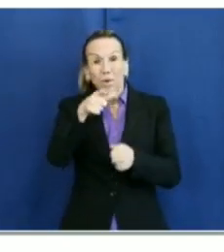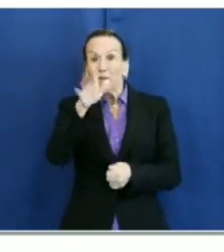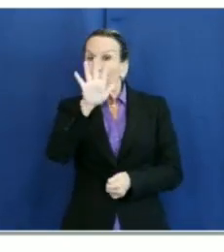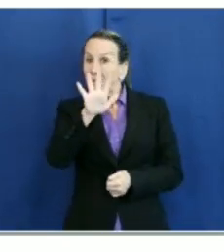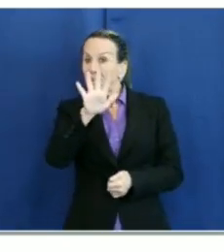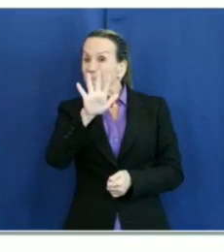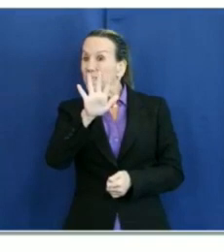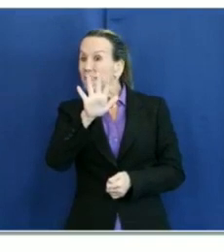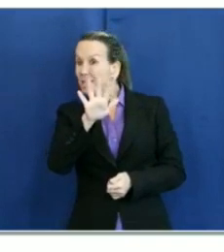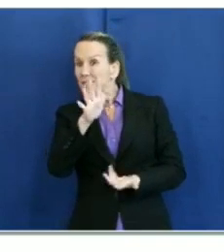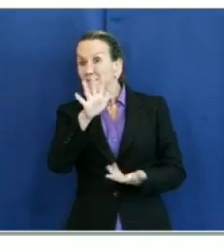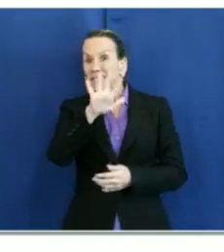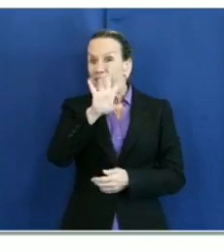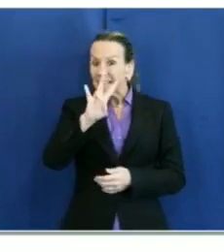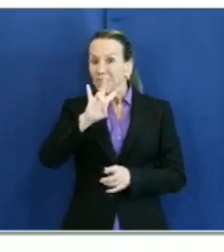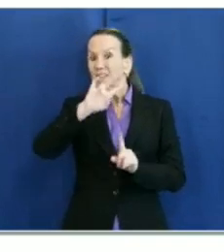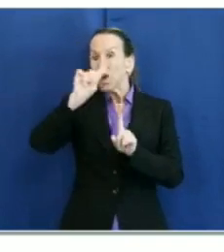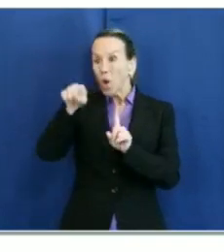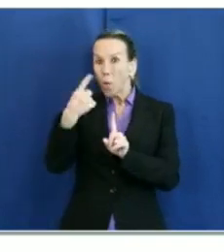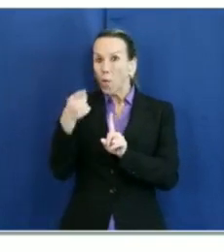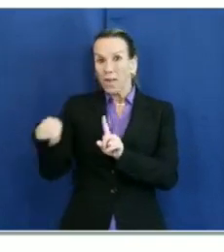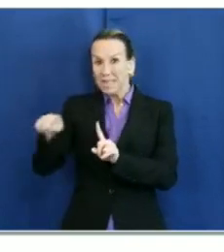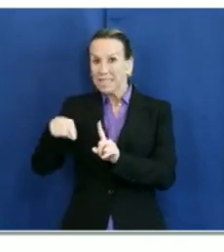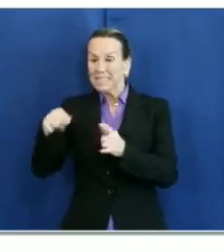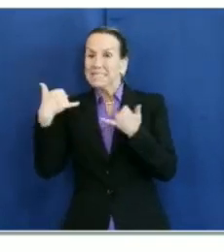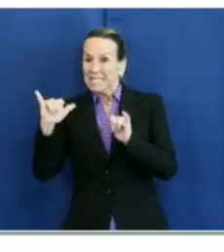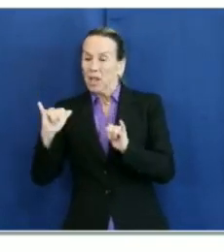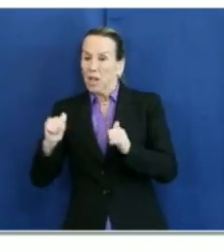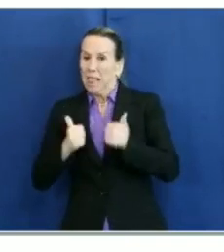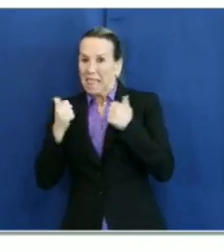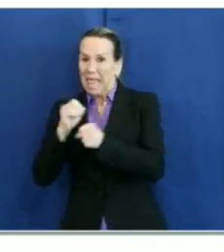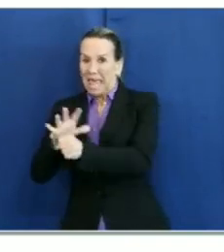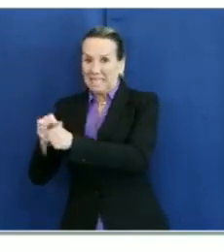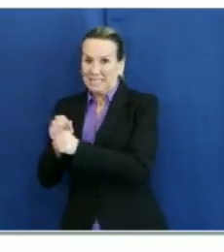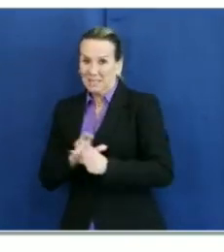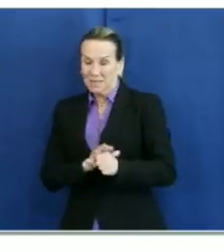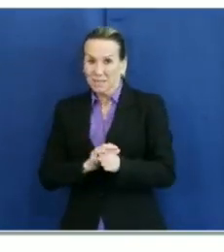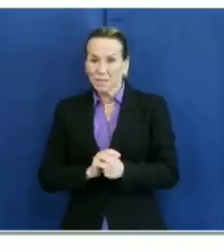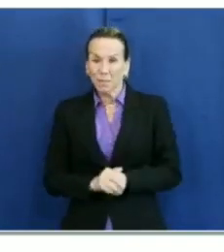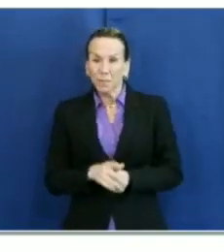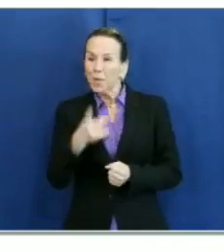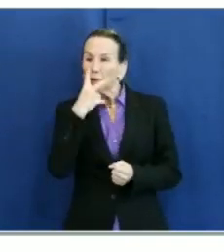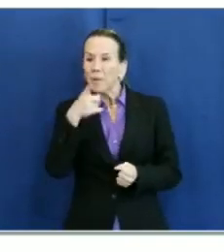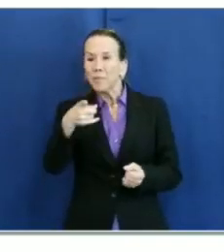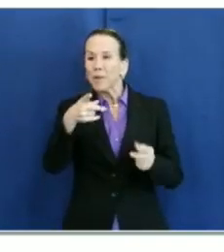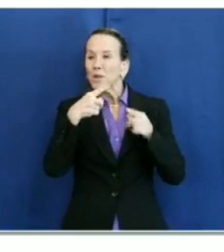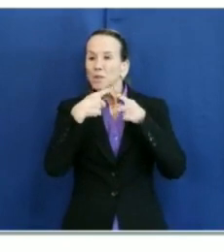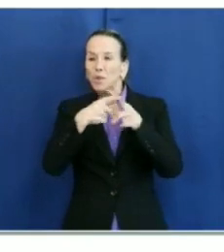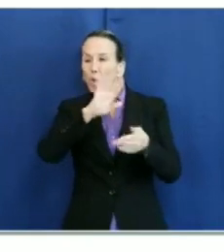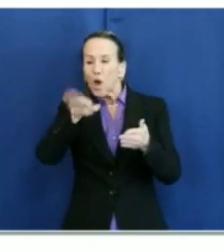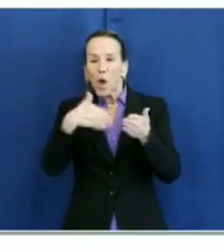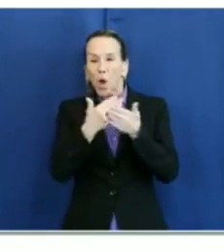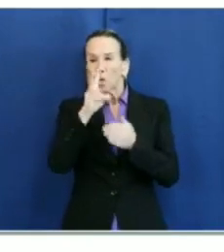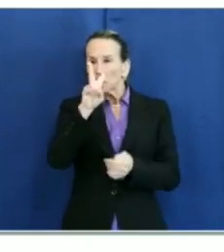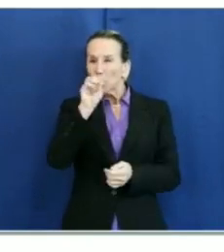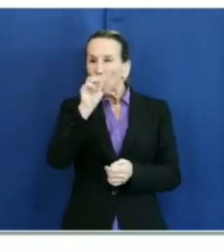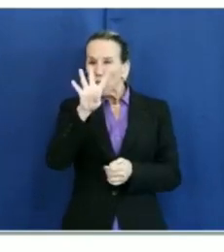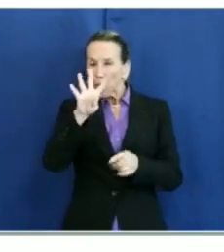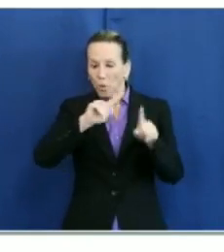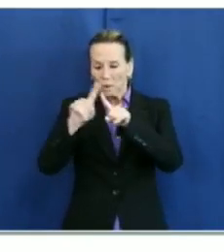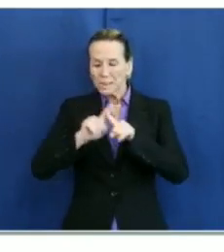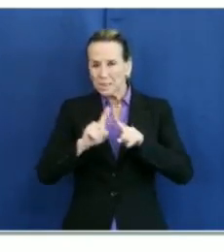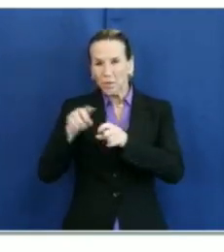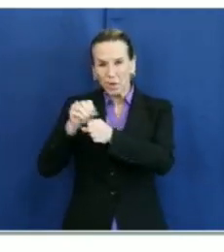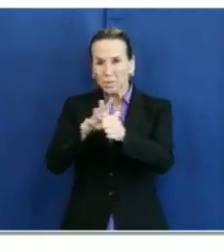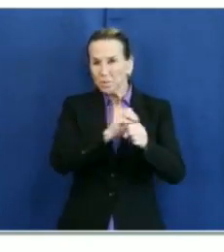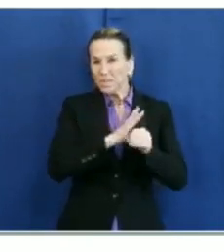the 204 community outbreaks are still active. This slide shows all 204 outbreaks by community setting.